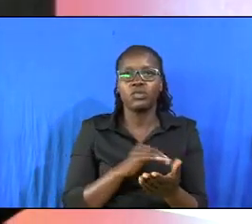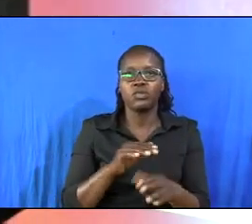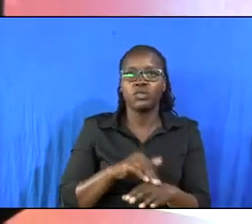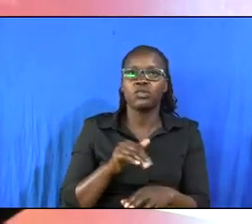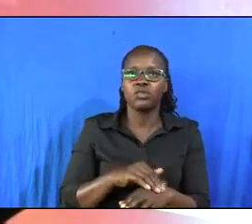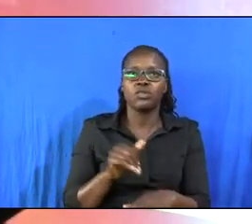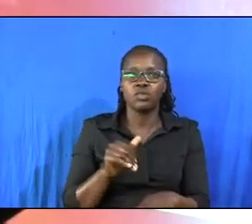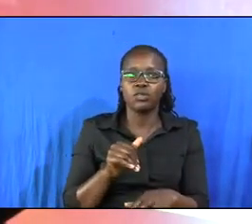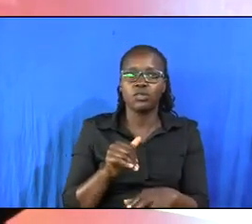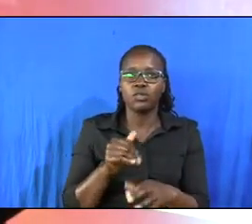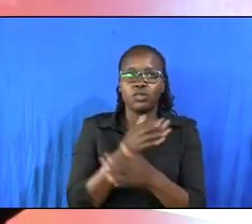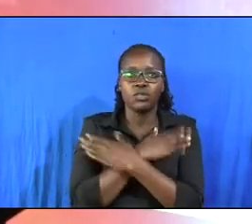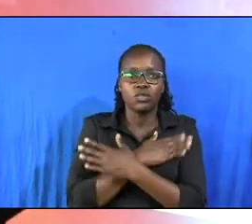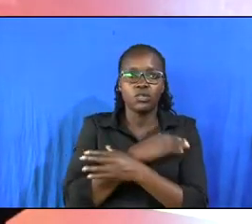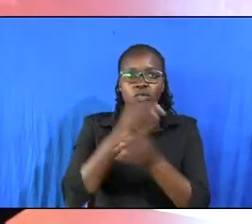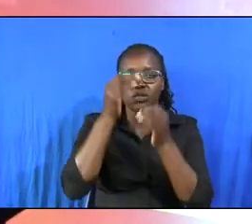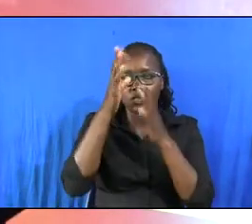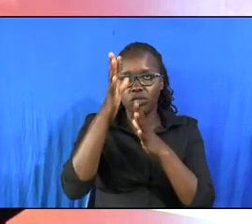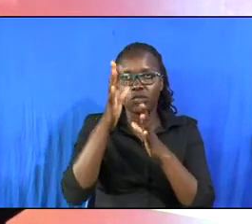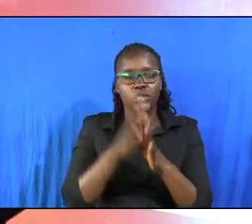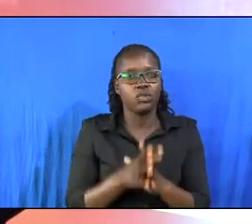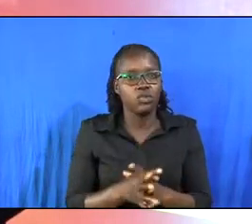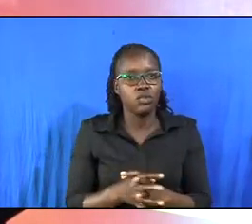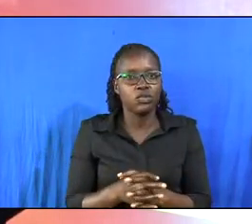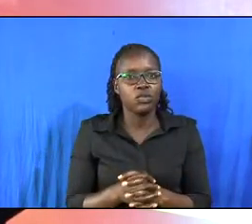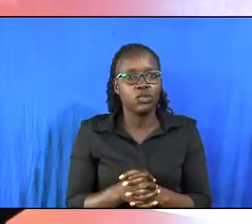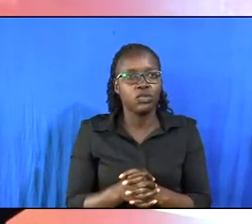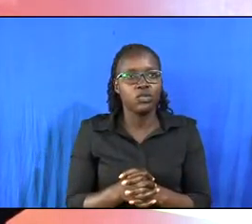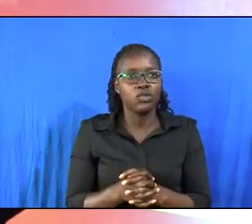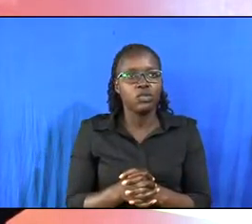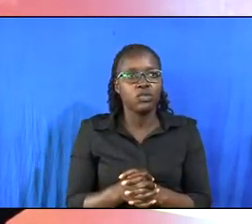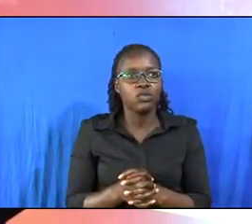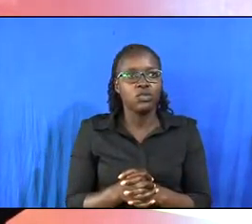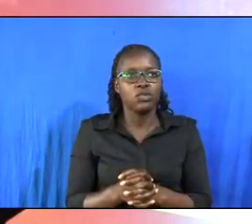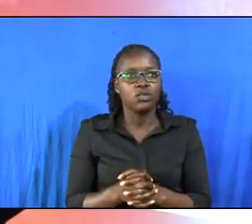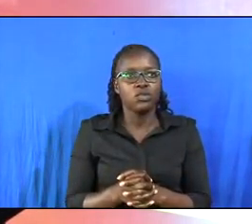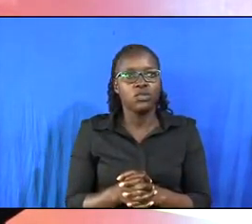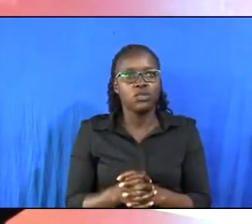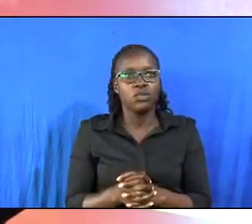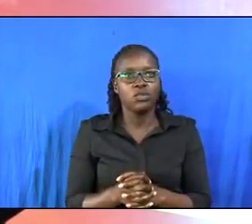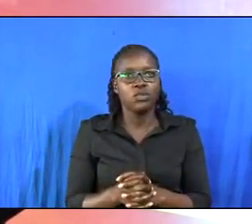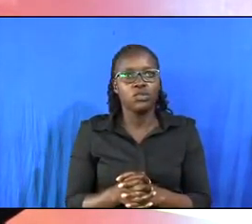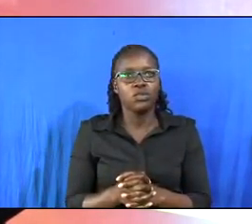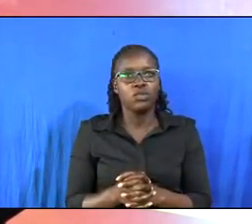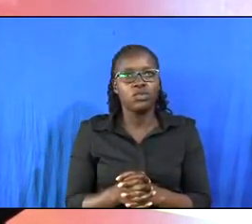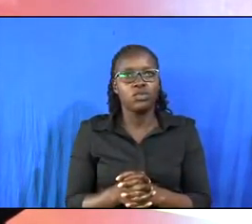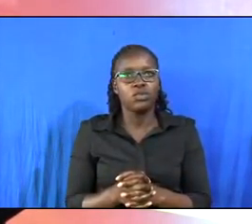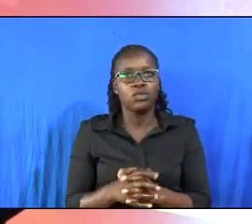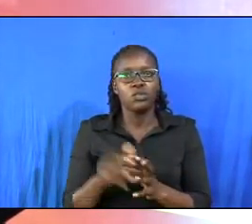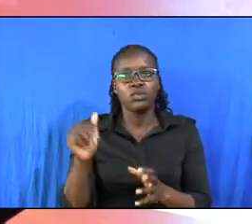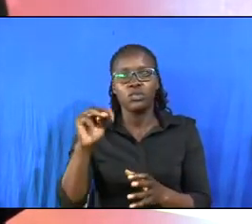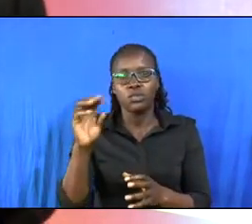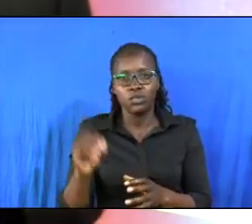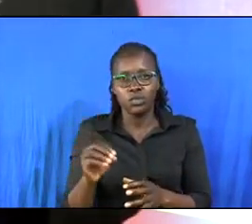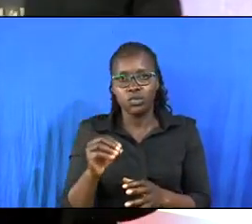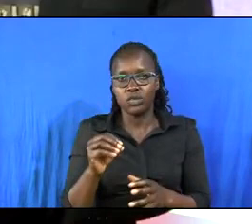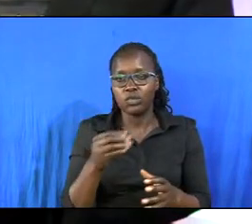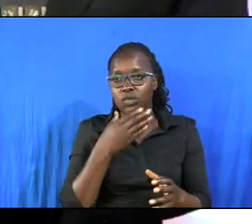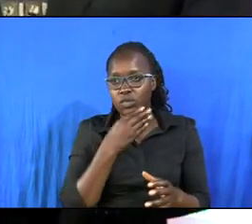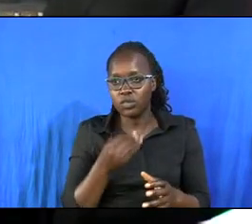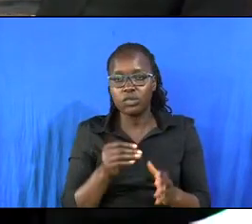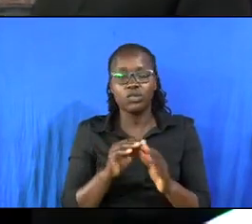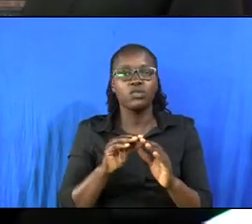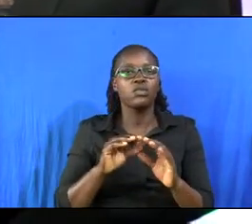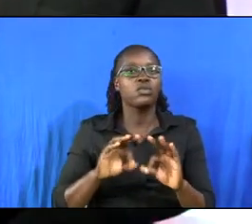and he was called a friend of god adventist man of god amour man and